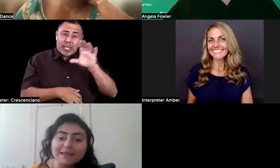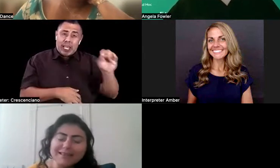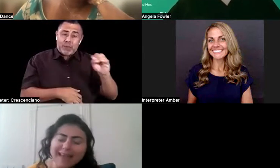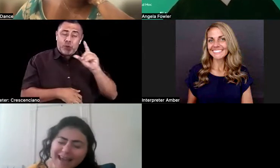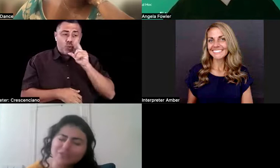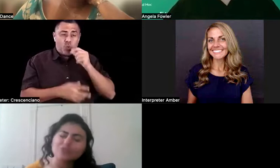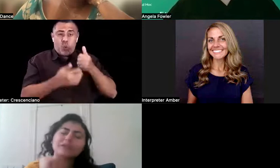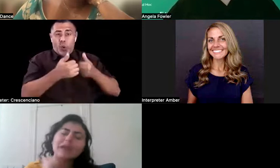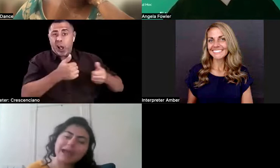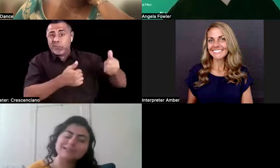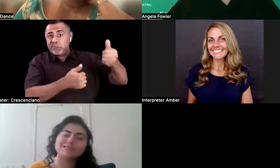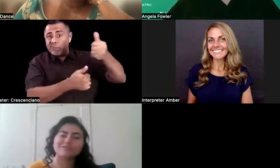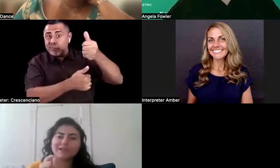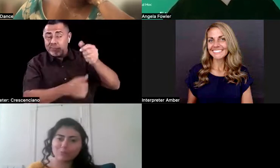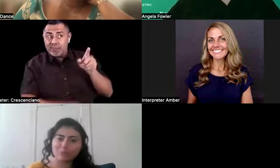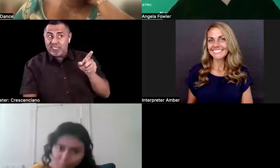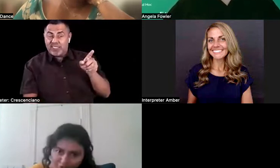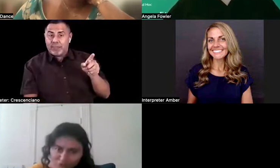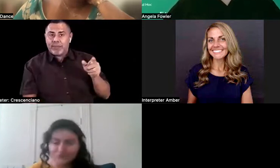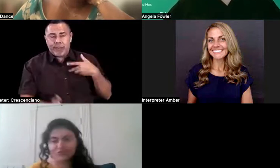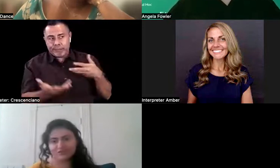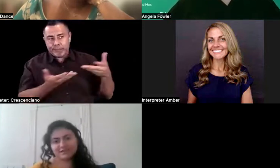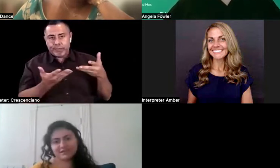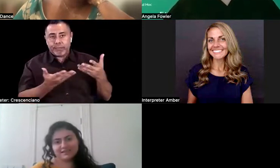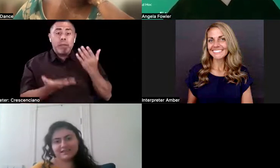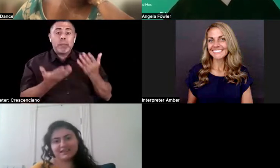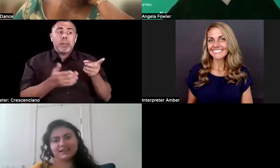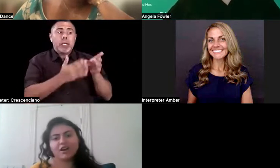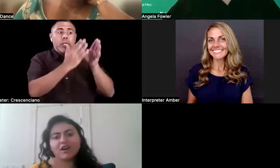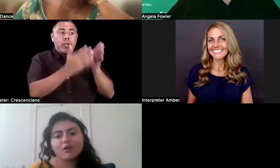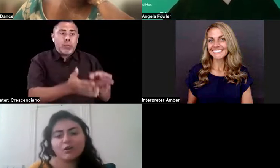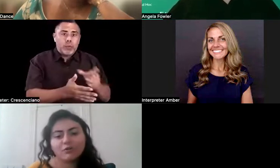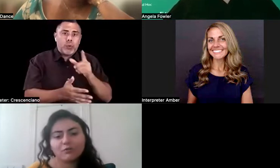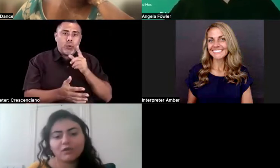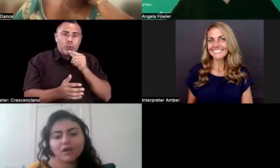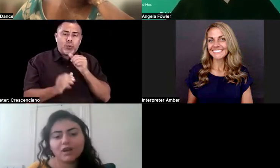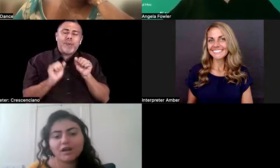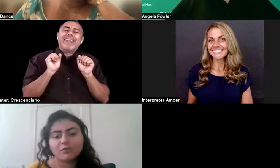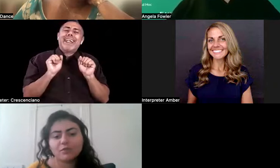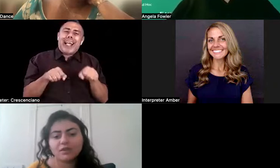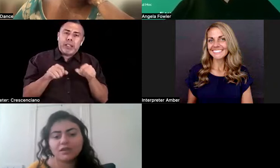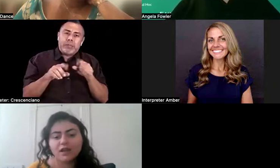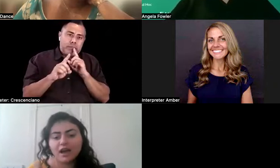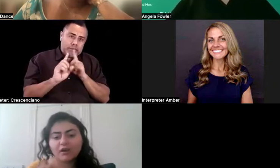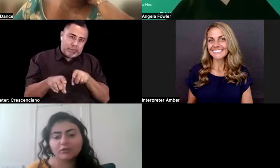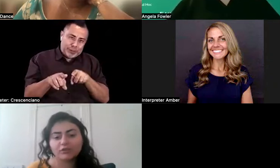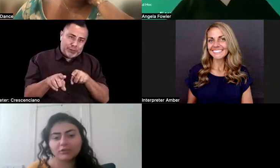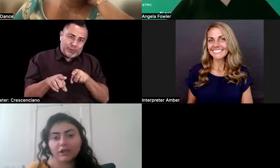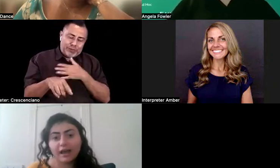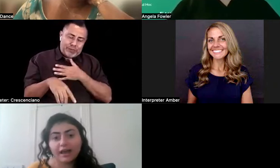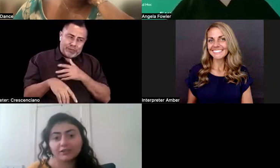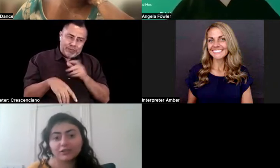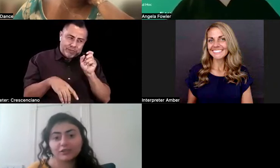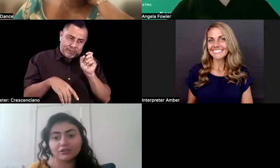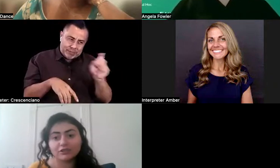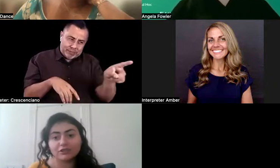someone that can actually answer my question of, um, how they're